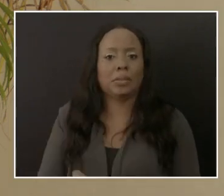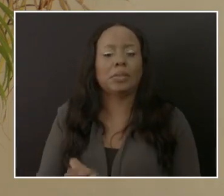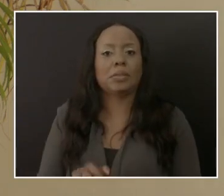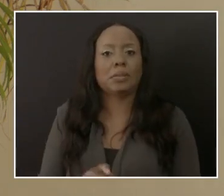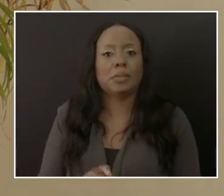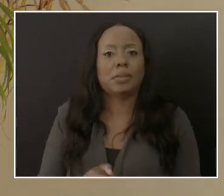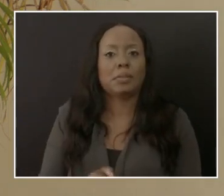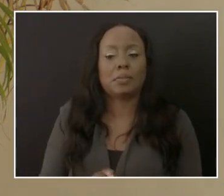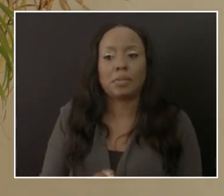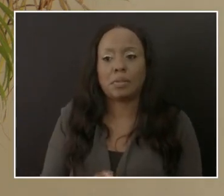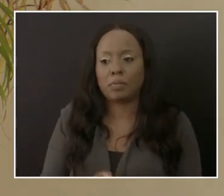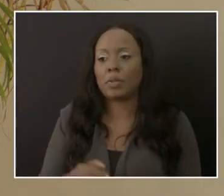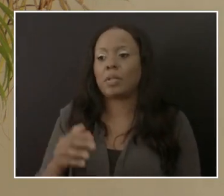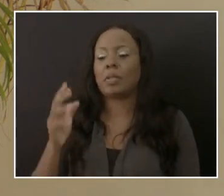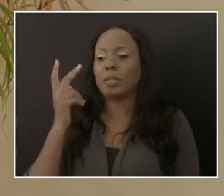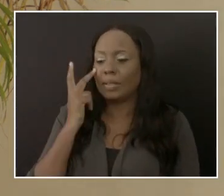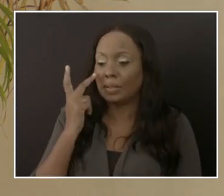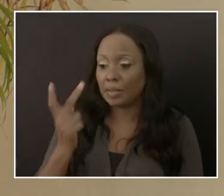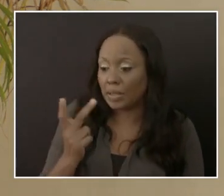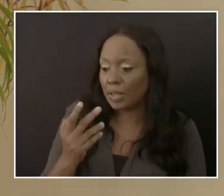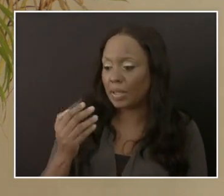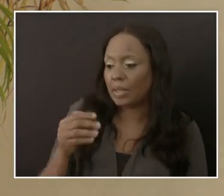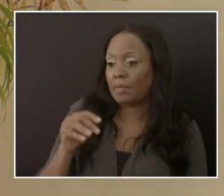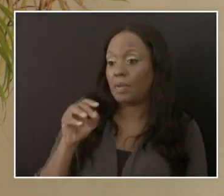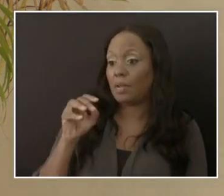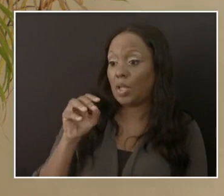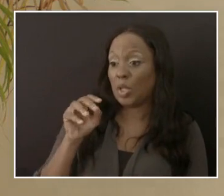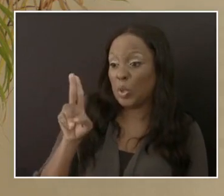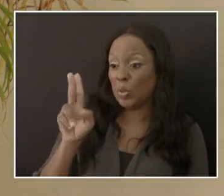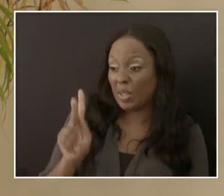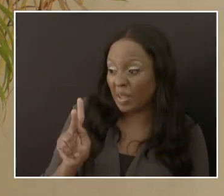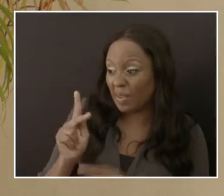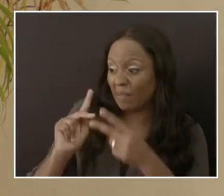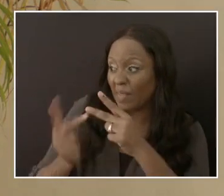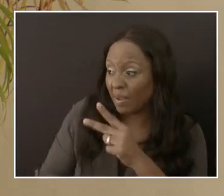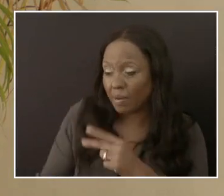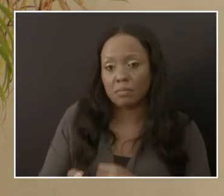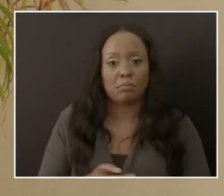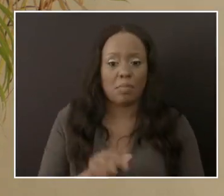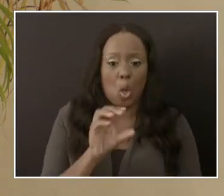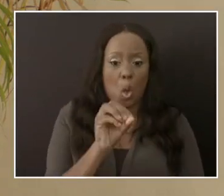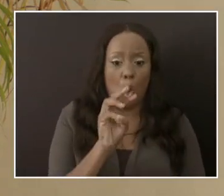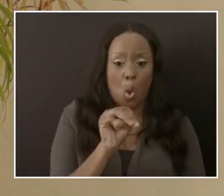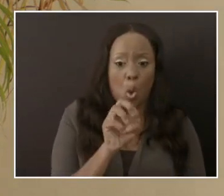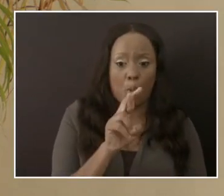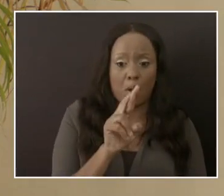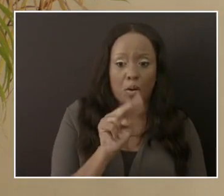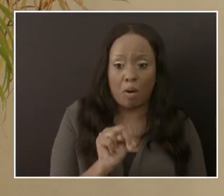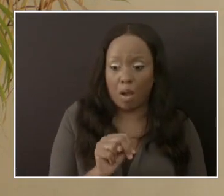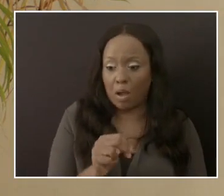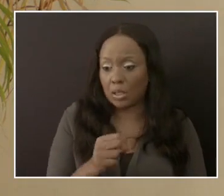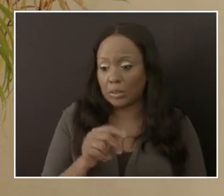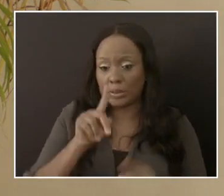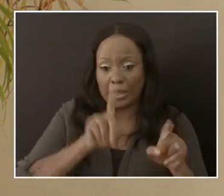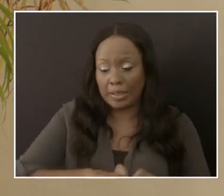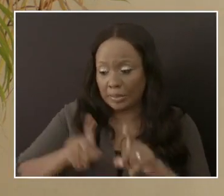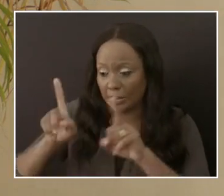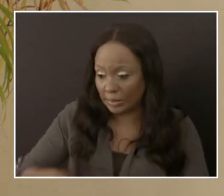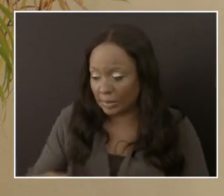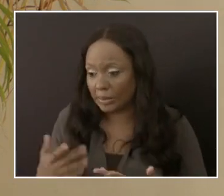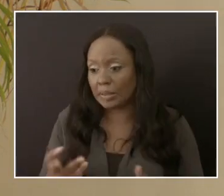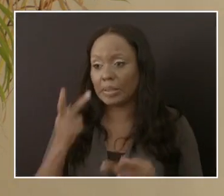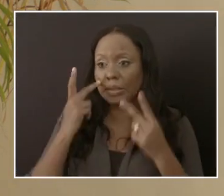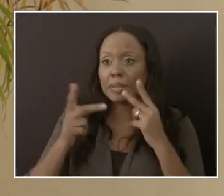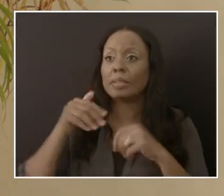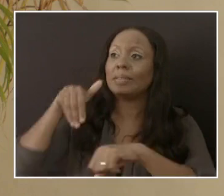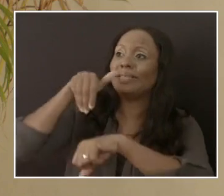UK variant, then we can say it's a proxy to it being the Omicron variant and then send out samples for further testing for